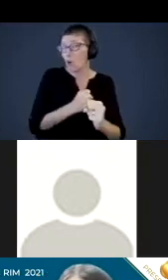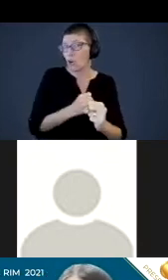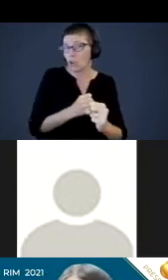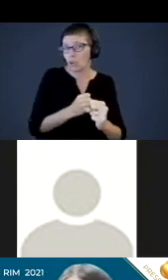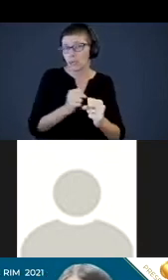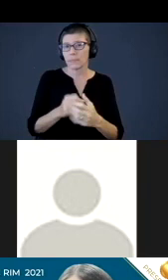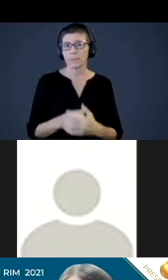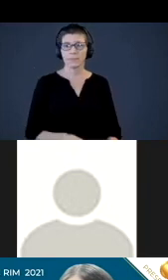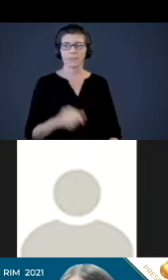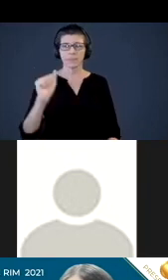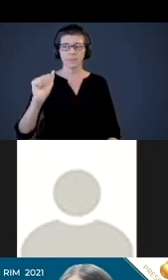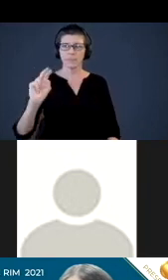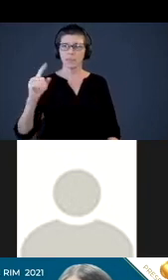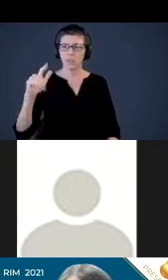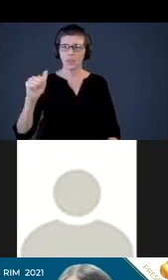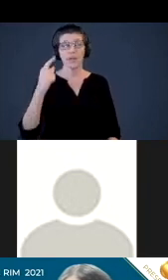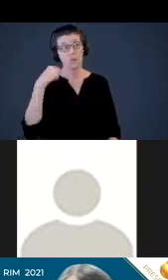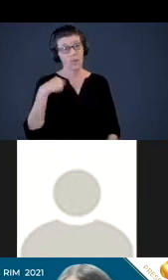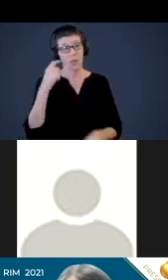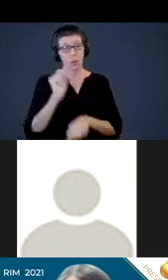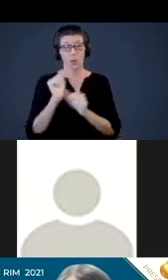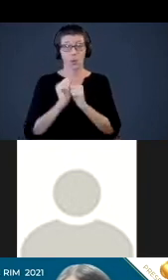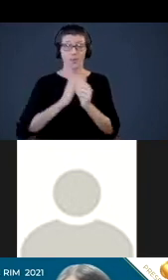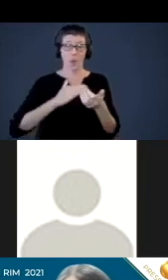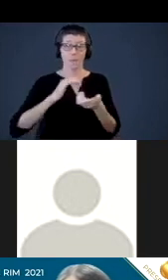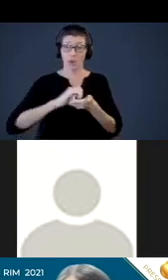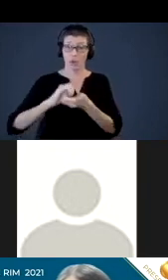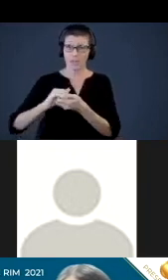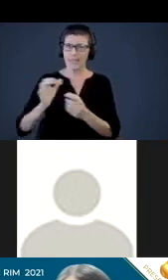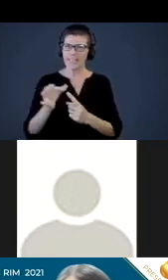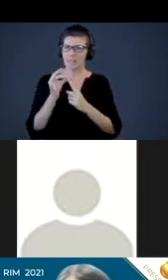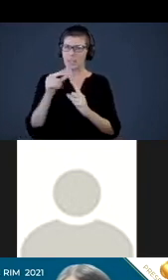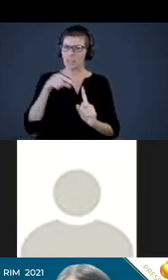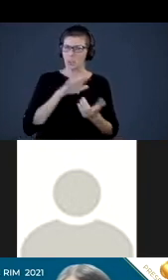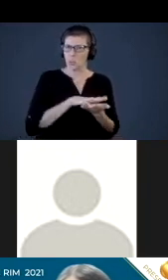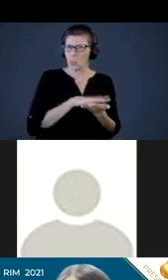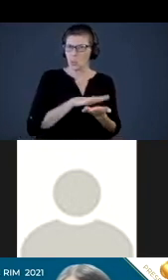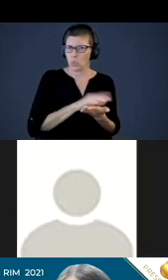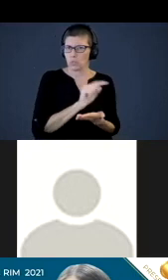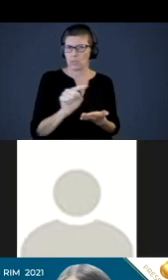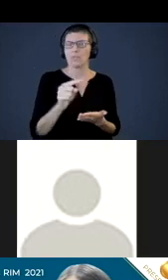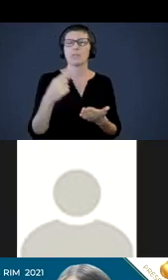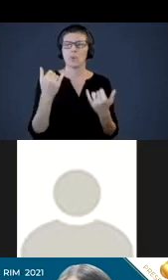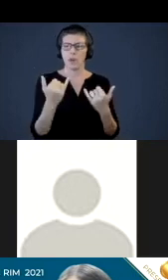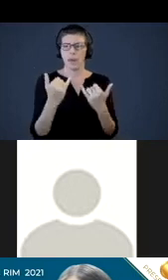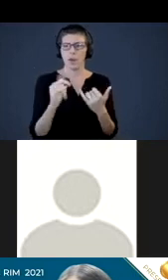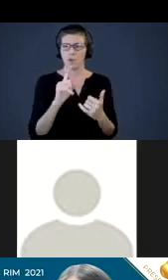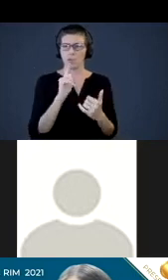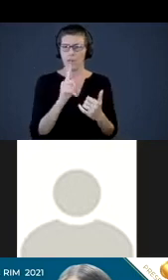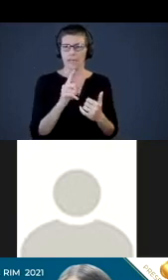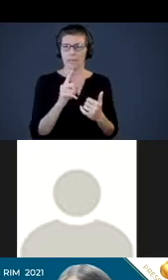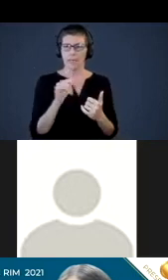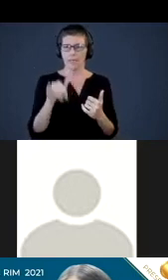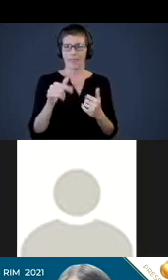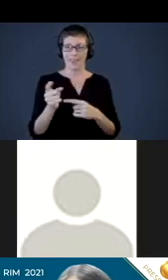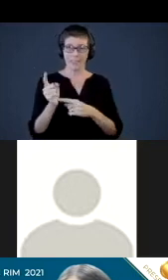For me, I think working with our partners, especially with our schools right now, really just this moment